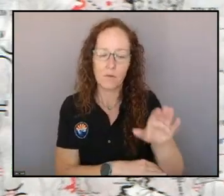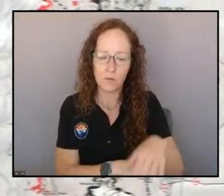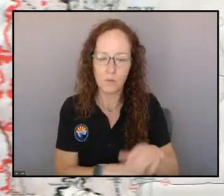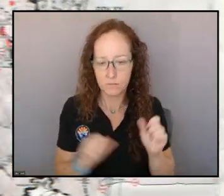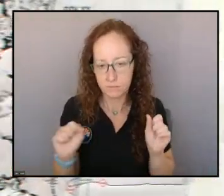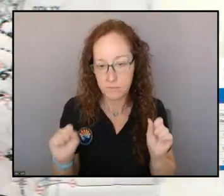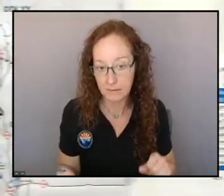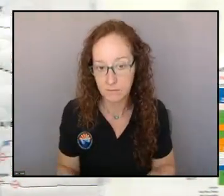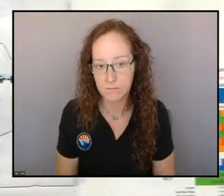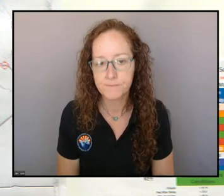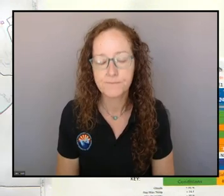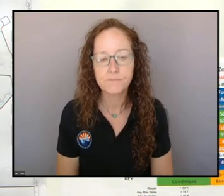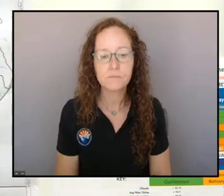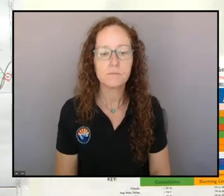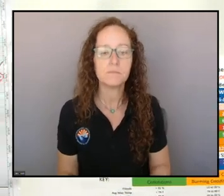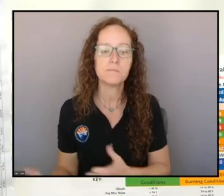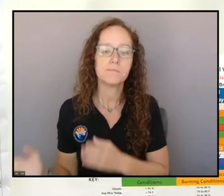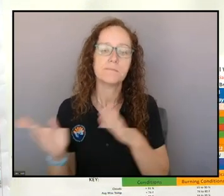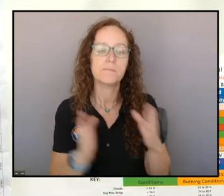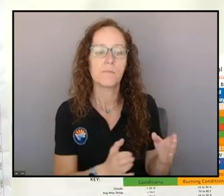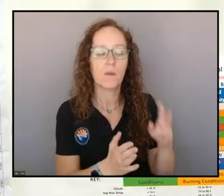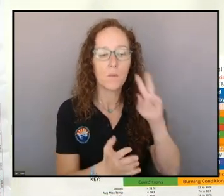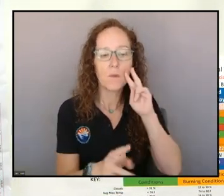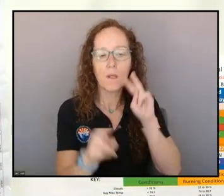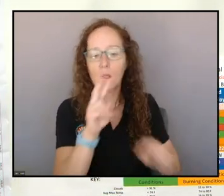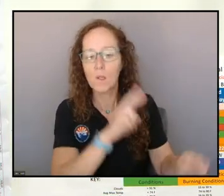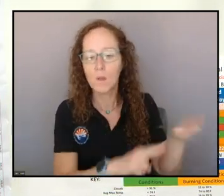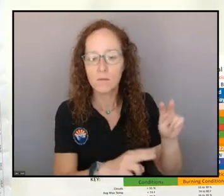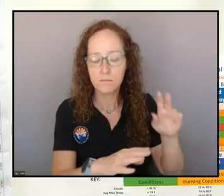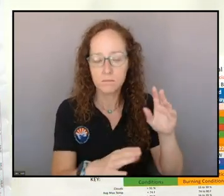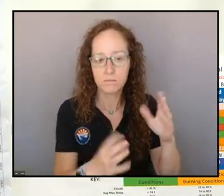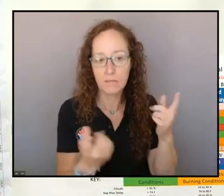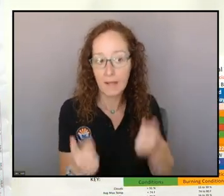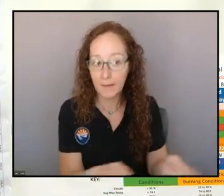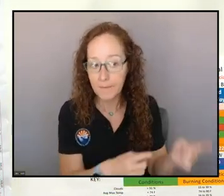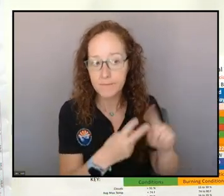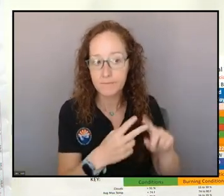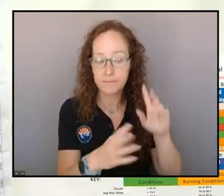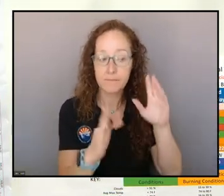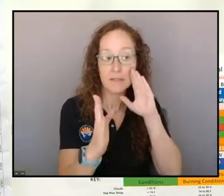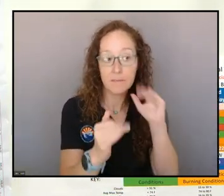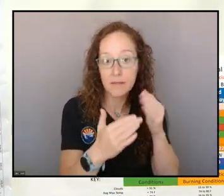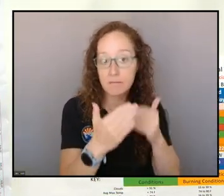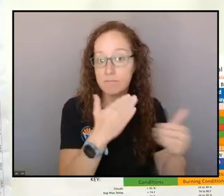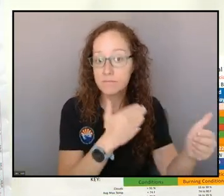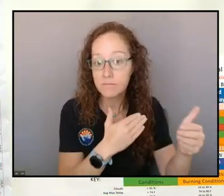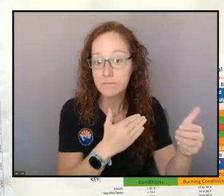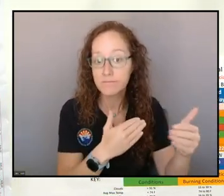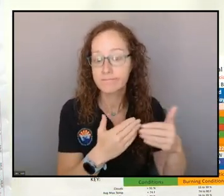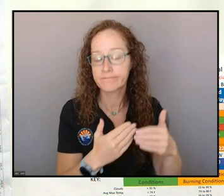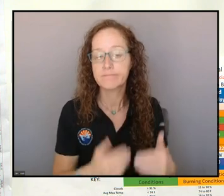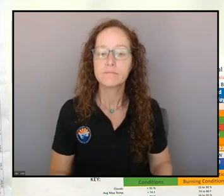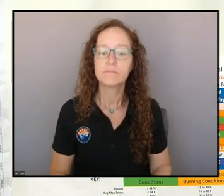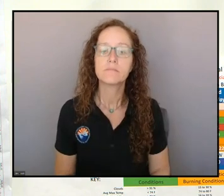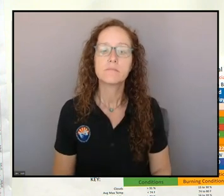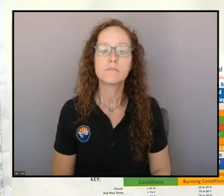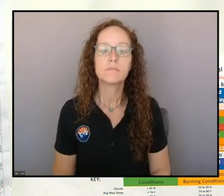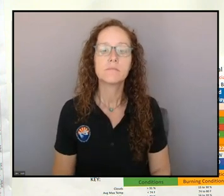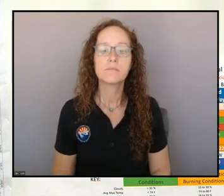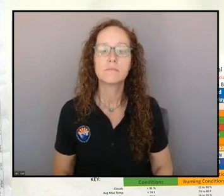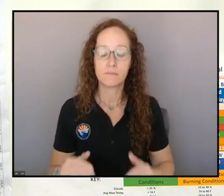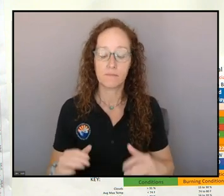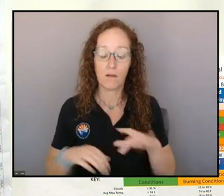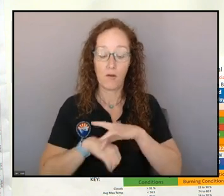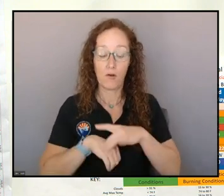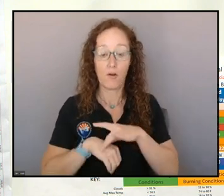what is happening and what we can expect as we go in a little bit further. So, our upper level pattern right now,